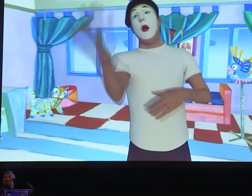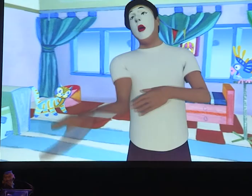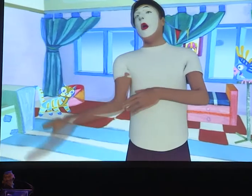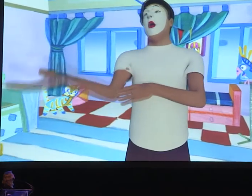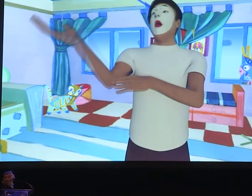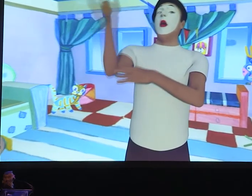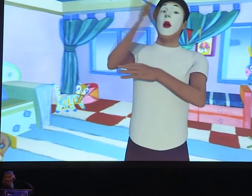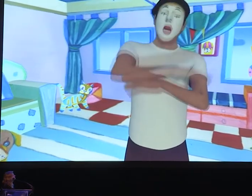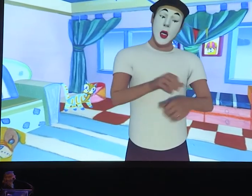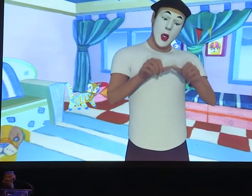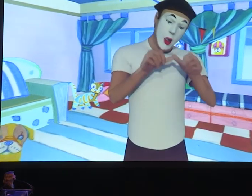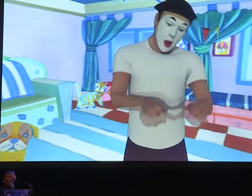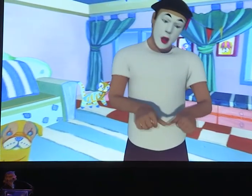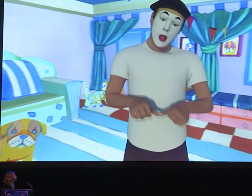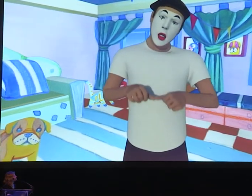them, feeds them, feeds them.